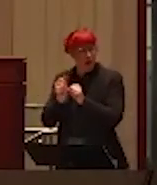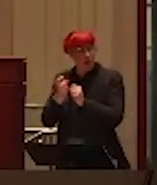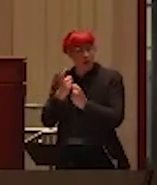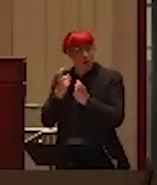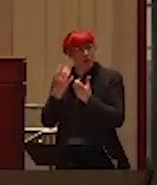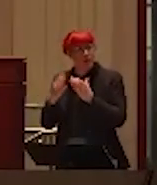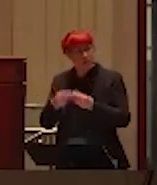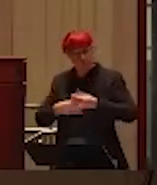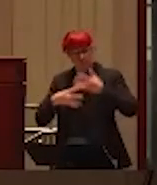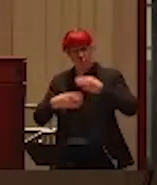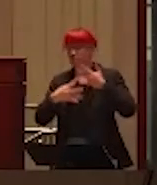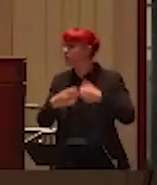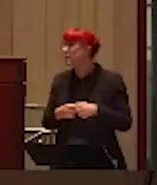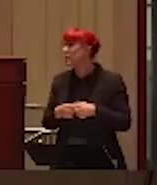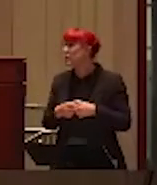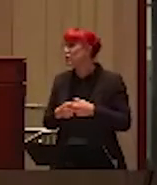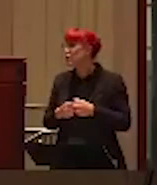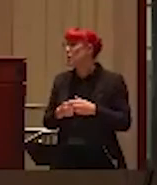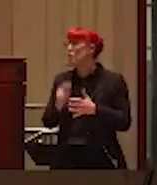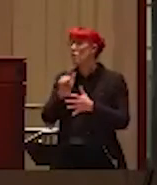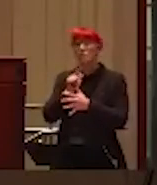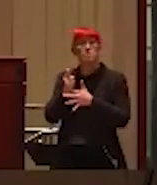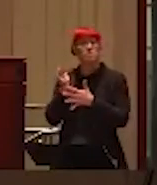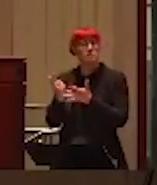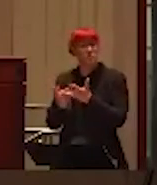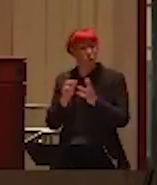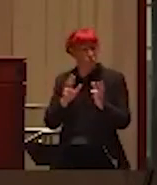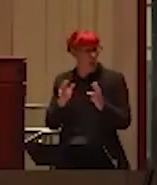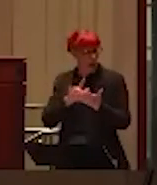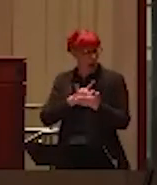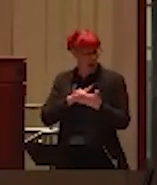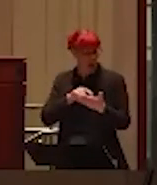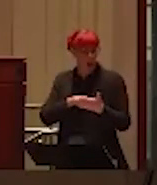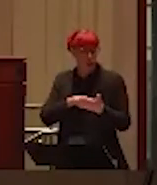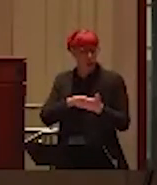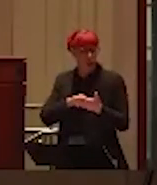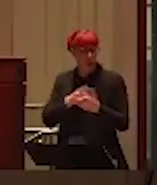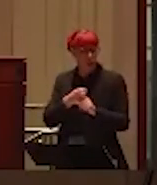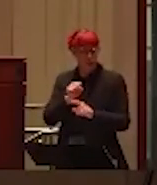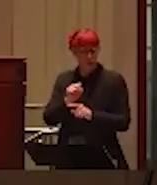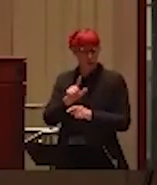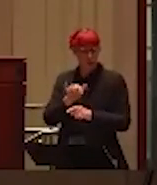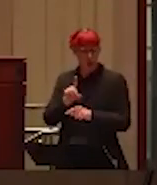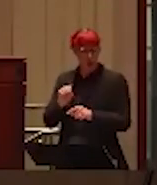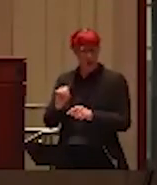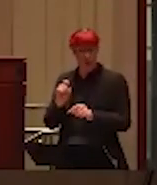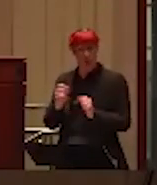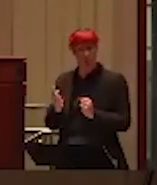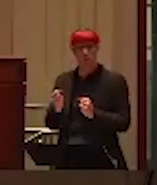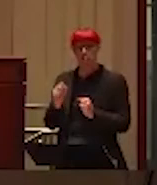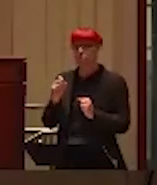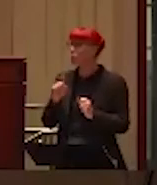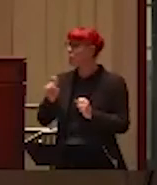And so, I will go through the questions that are here and pose them and leave open